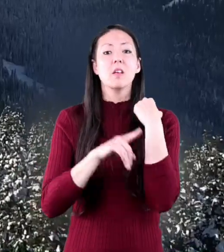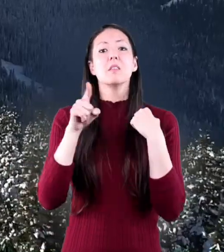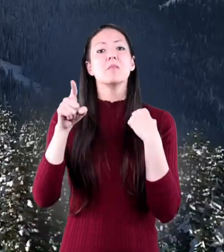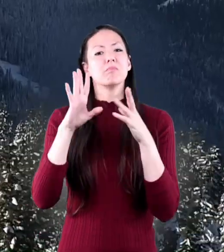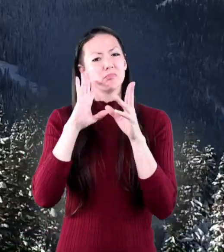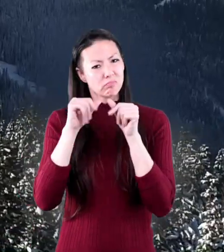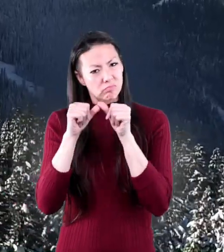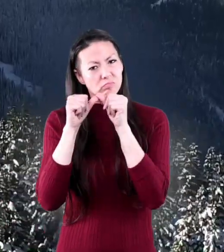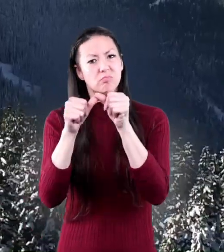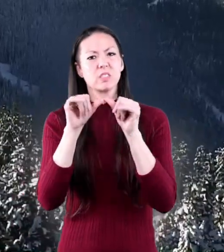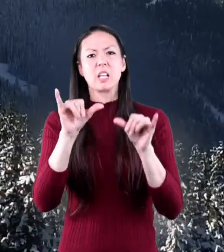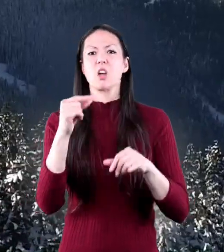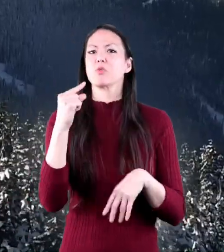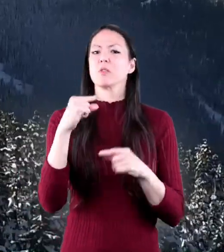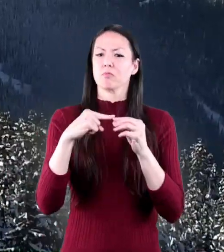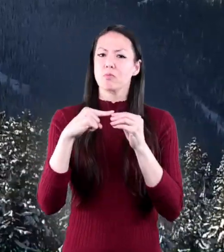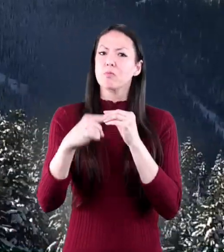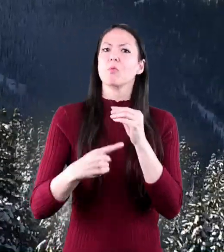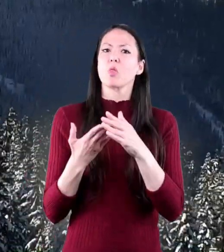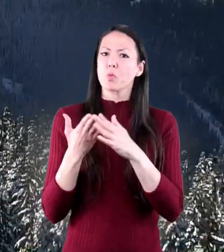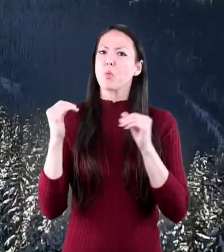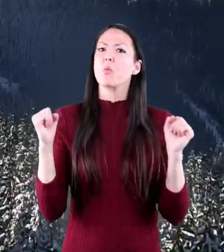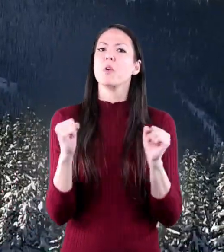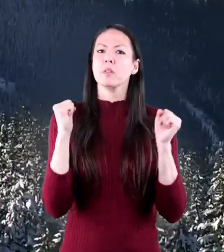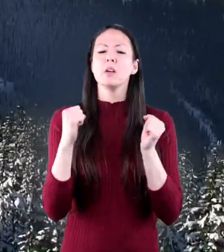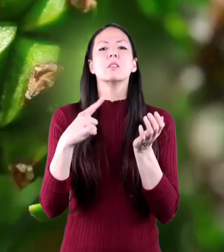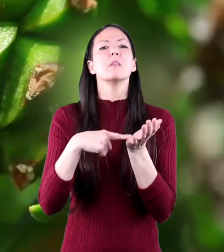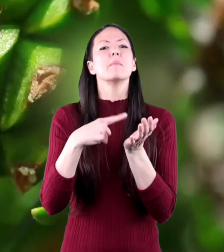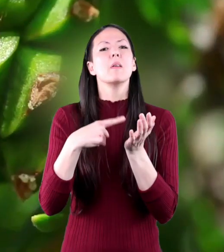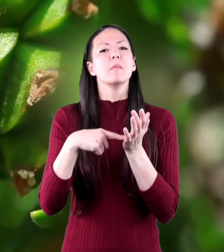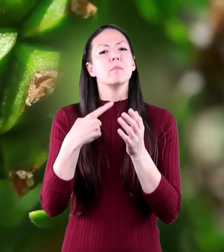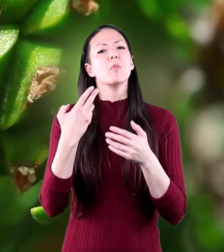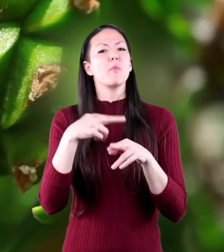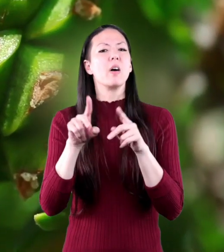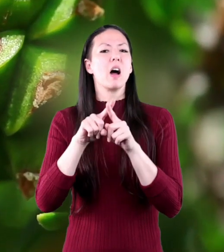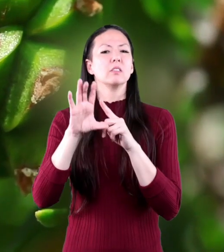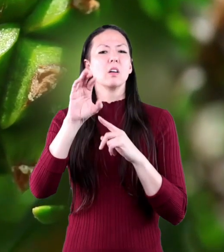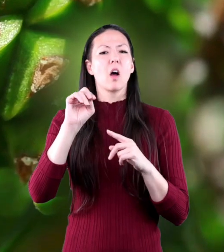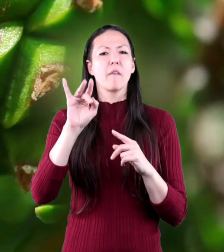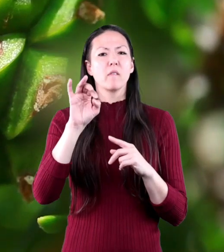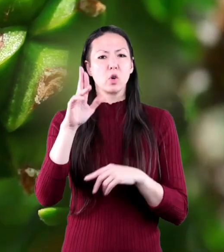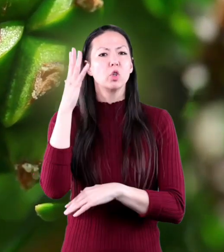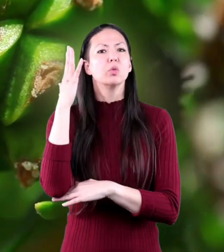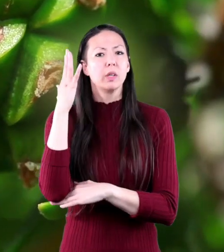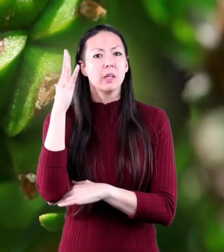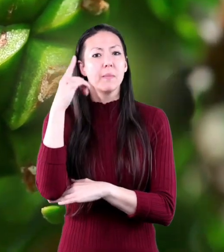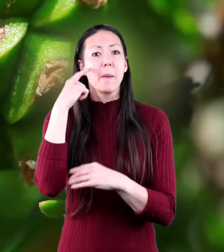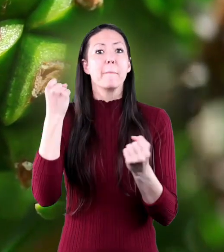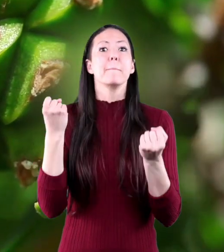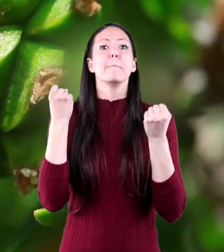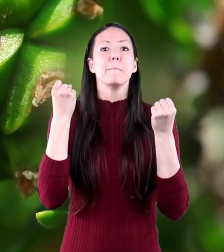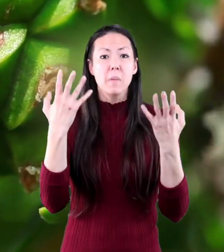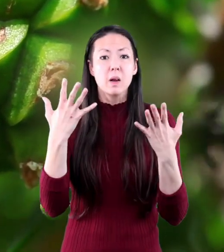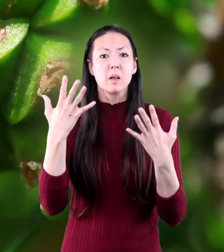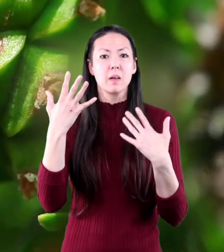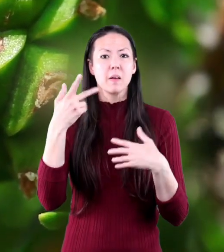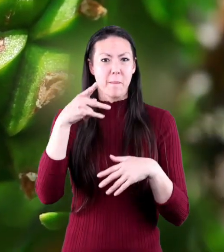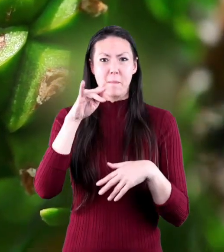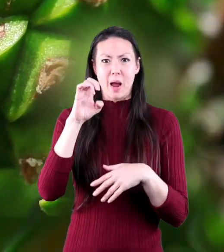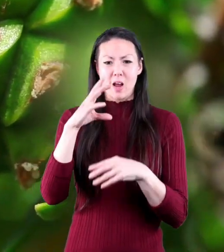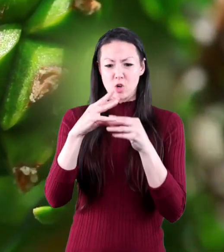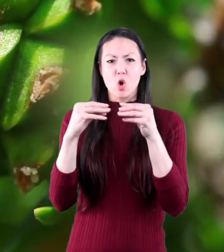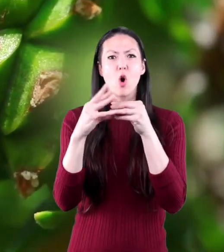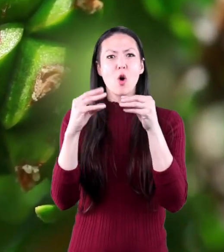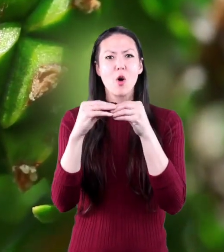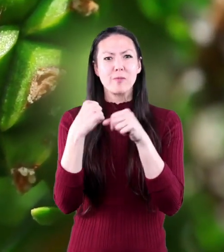autumn. Evergreens stay green all winter and are sometimes referred to as conifer trees because many of them